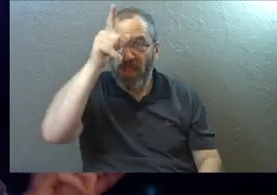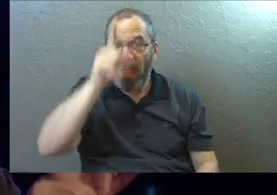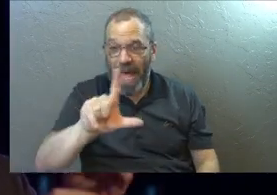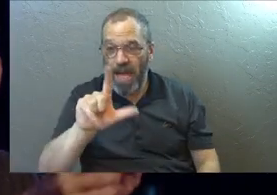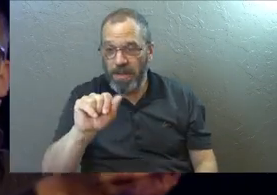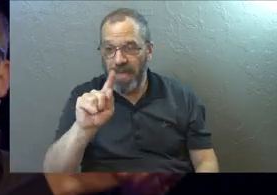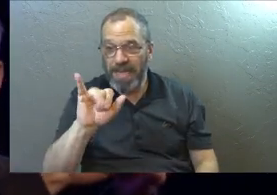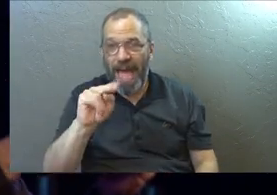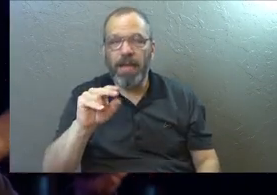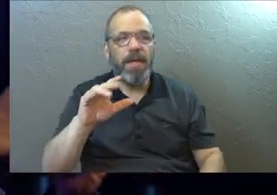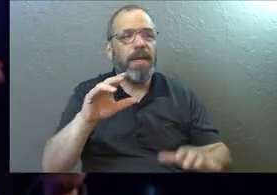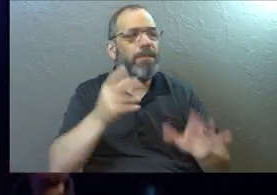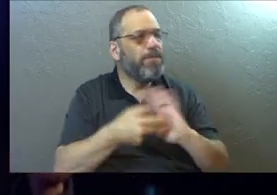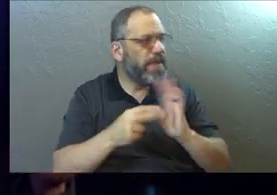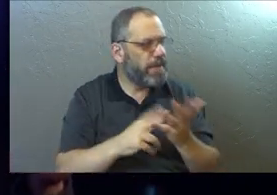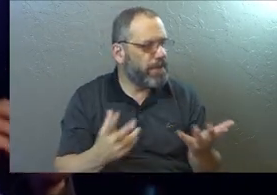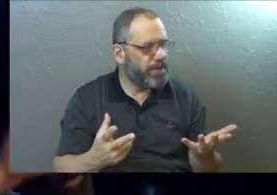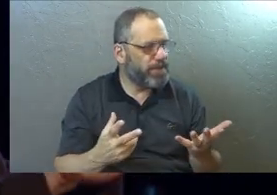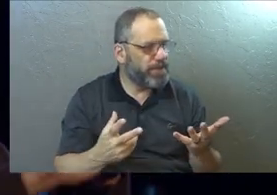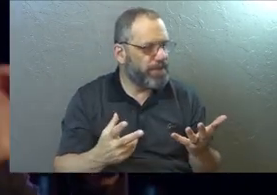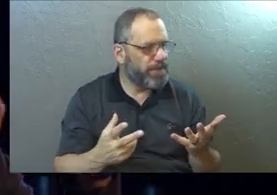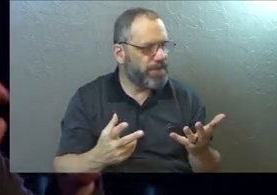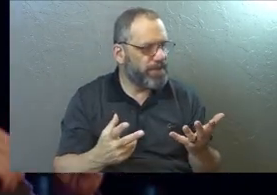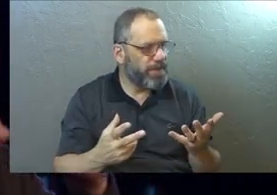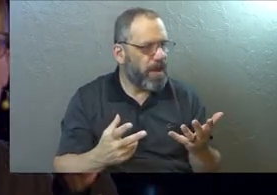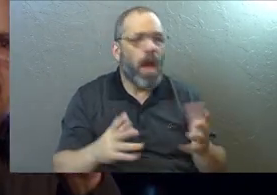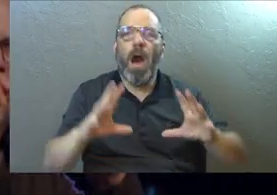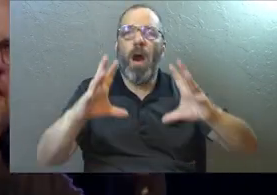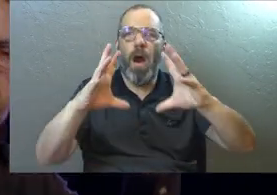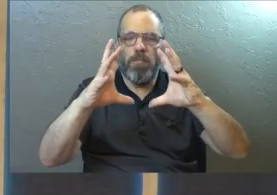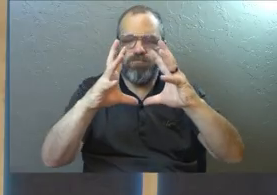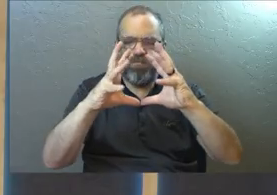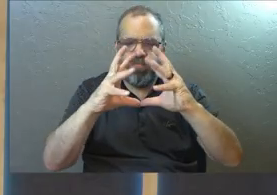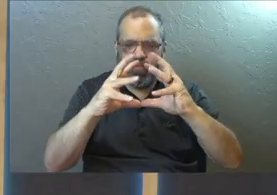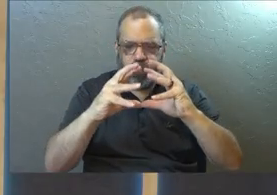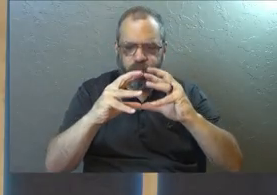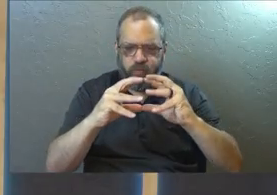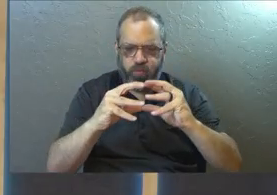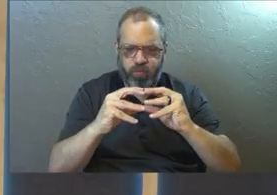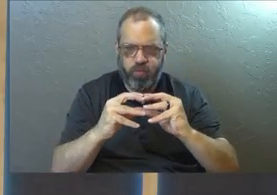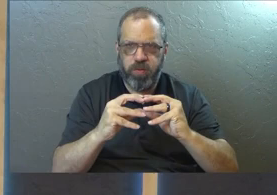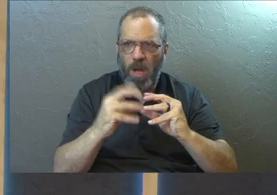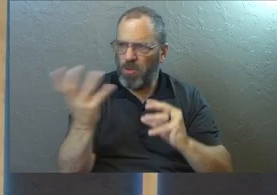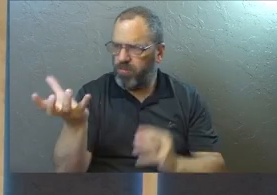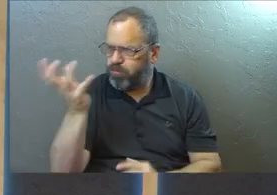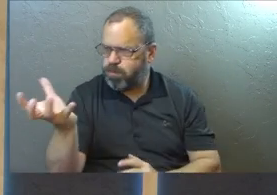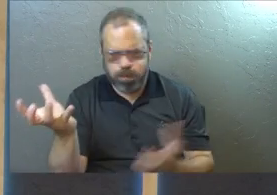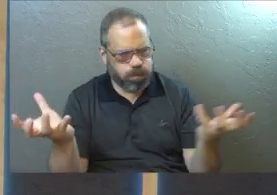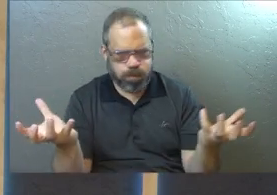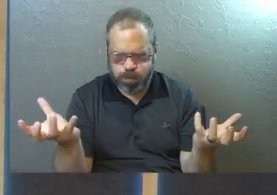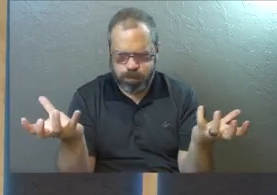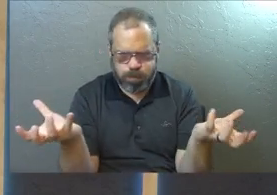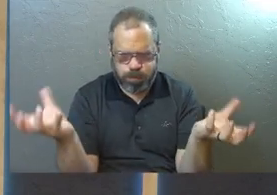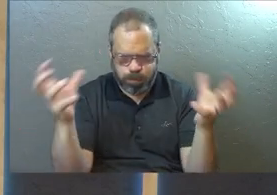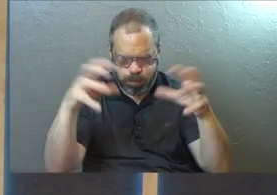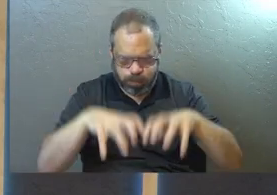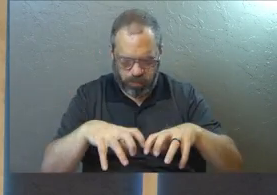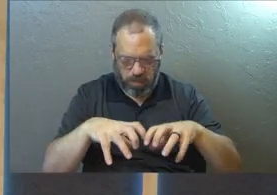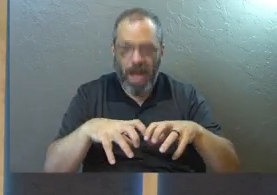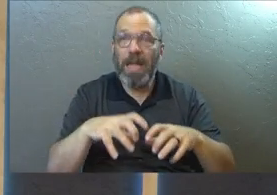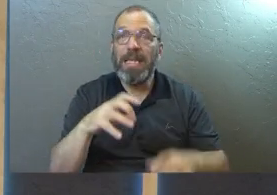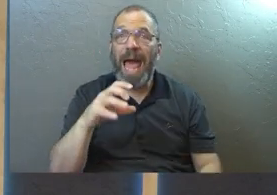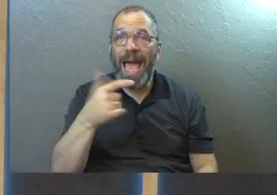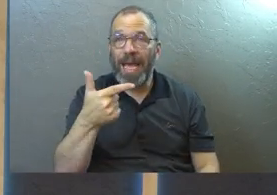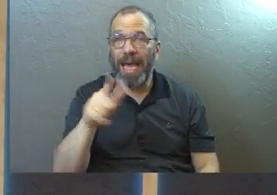beneath it is to, it's like inflate, but conflate. It's to blow together two different things, almost like you would blow